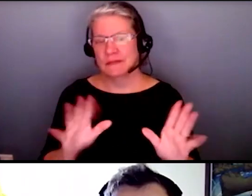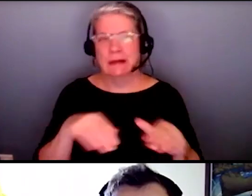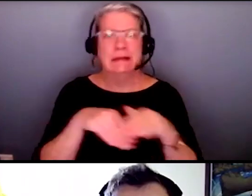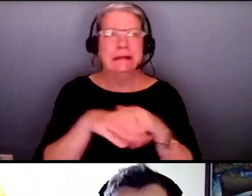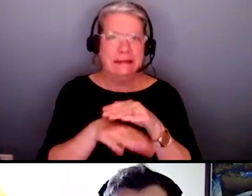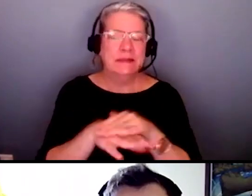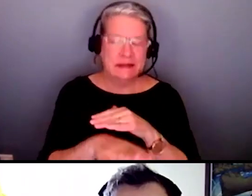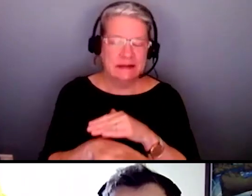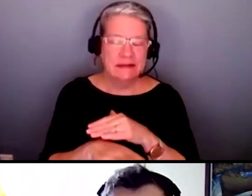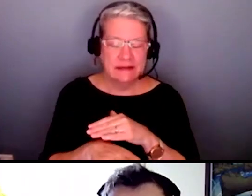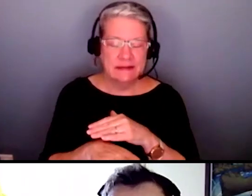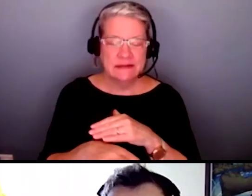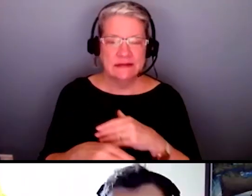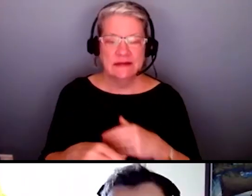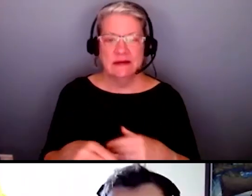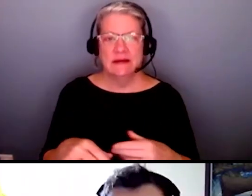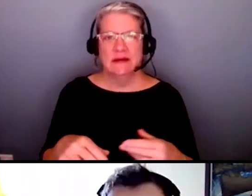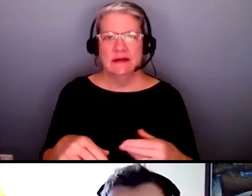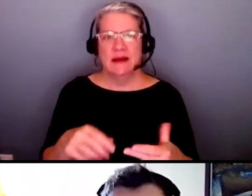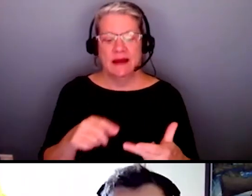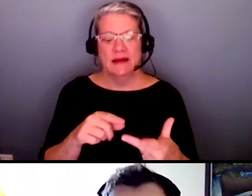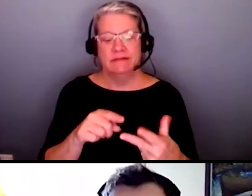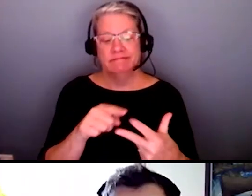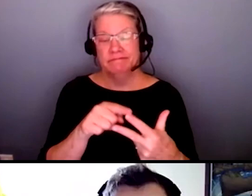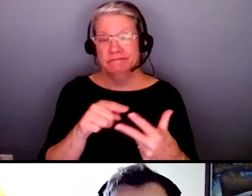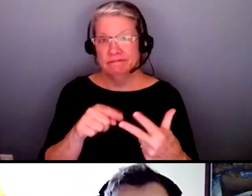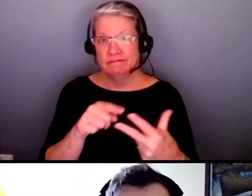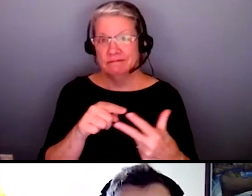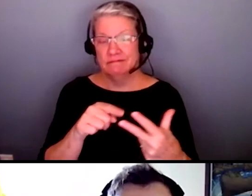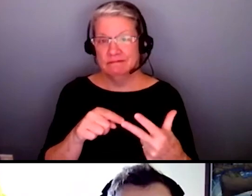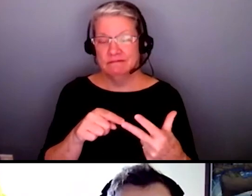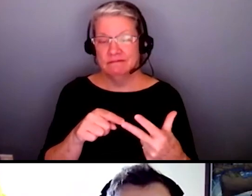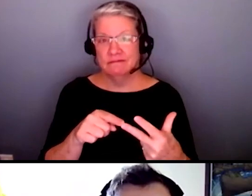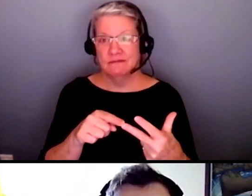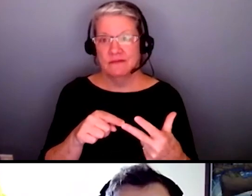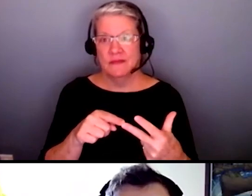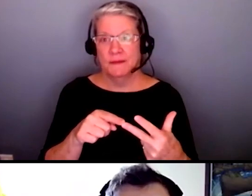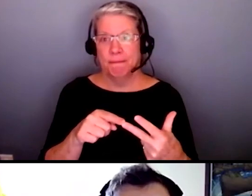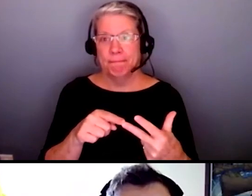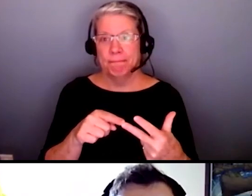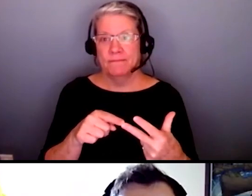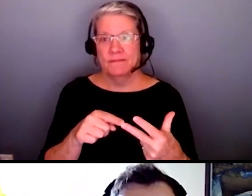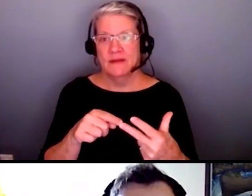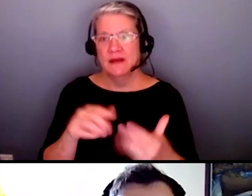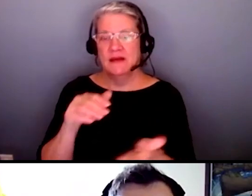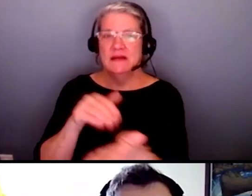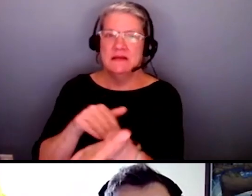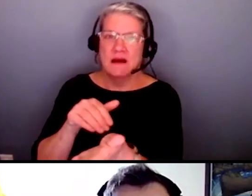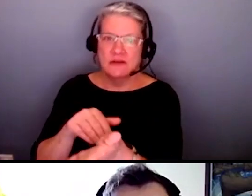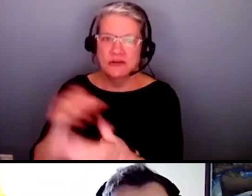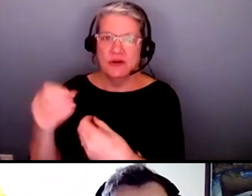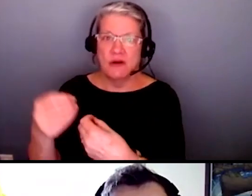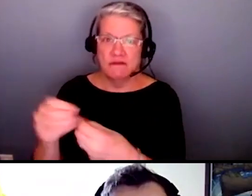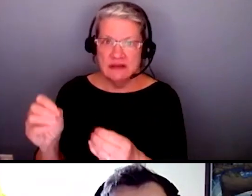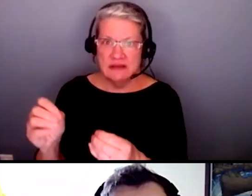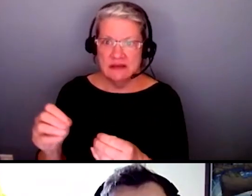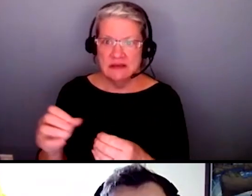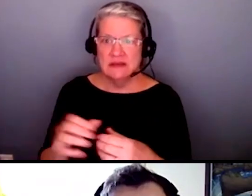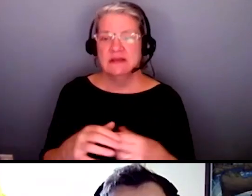and the two things that we're hearing about a lot are doctors offices and